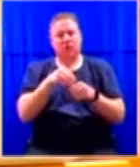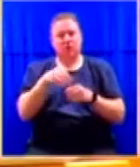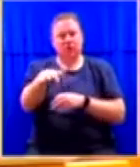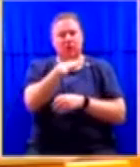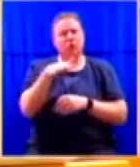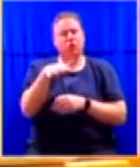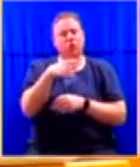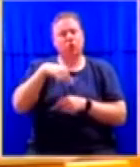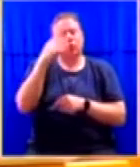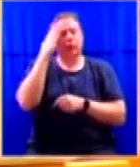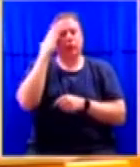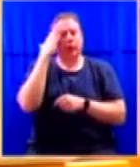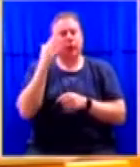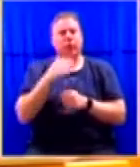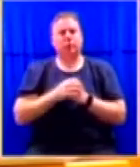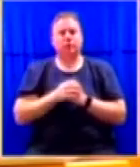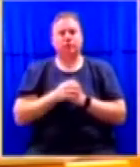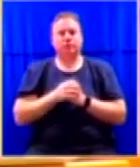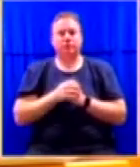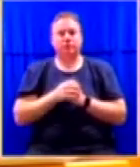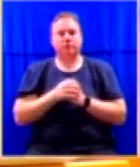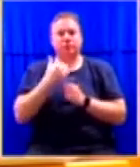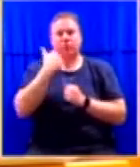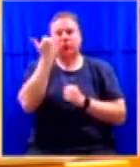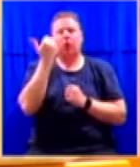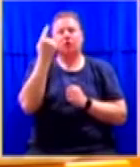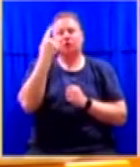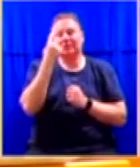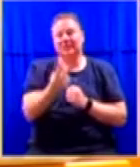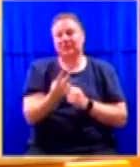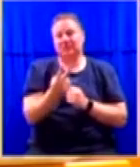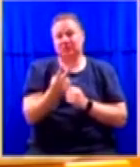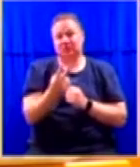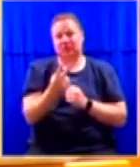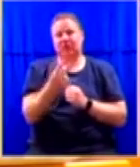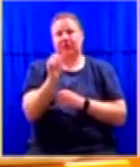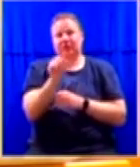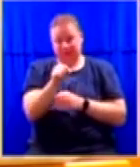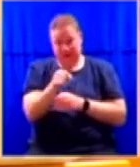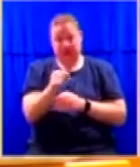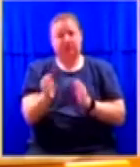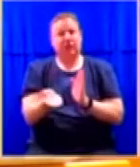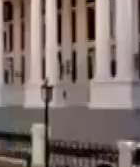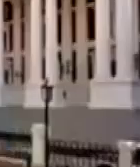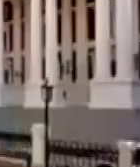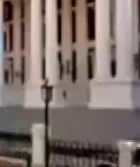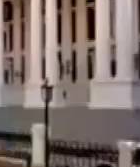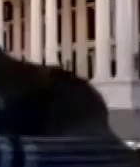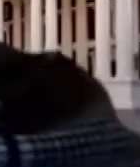and everything else. They will want to see that, yes, we are going to upgrade our power